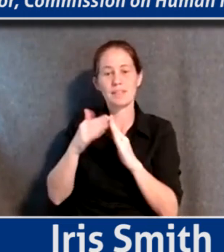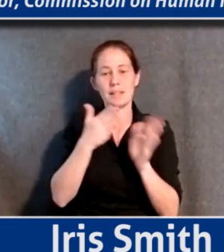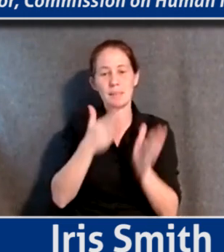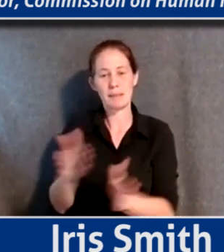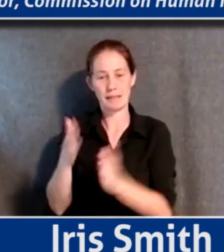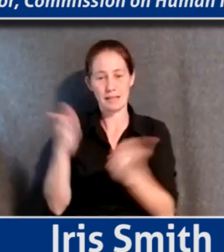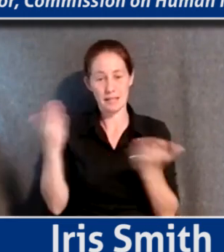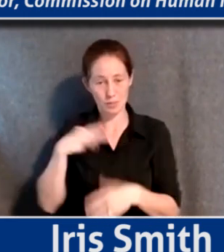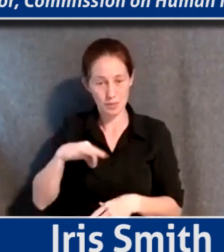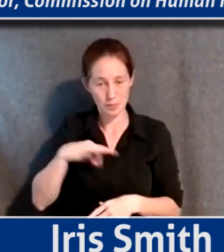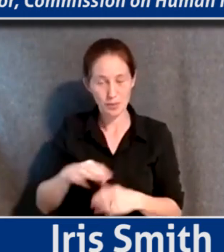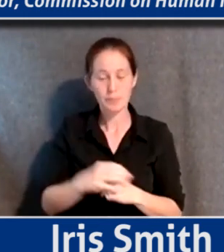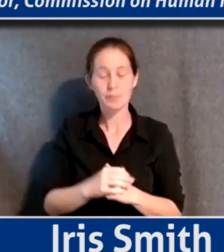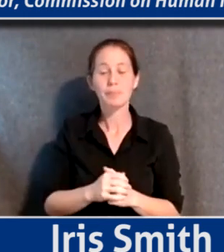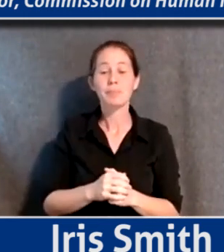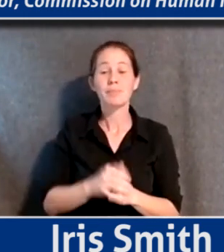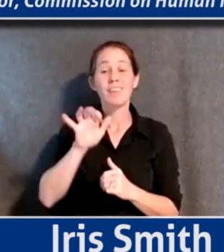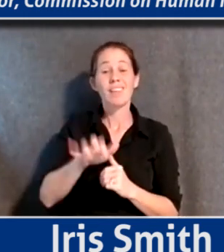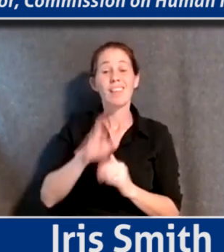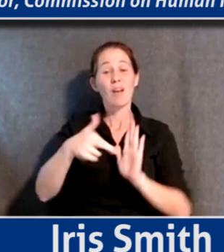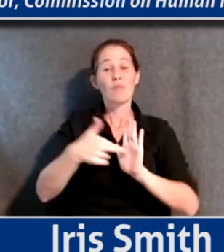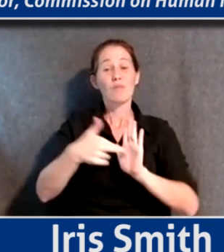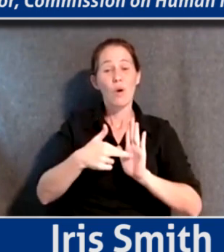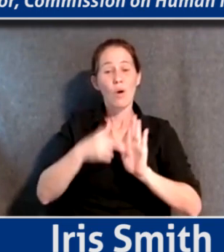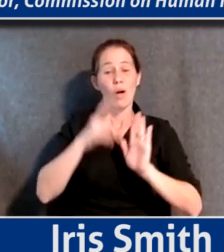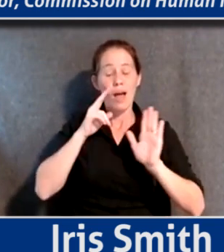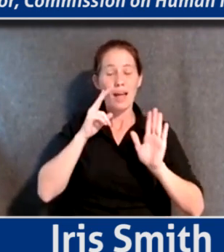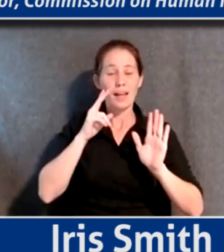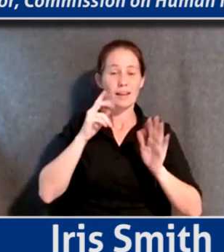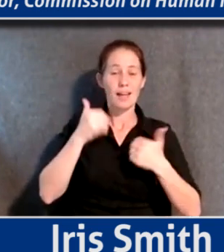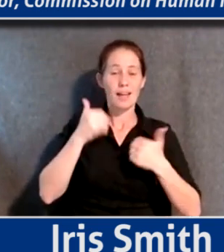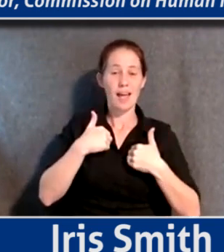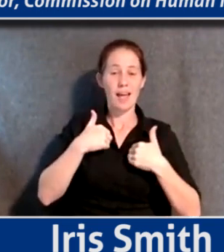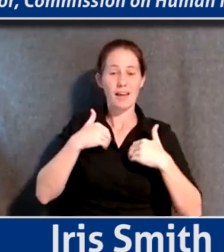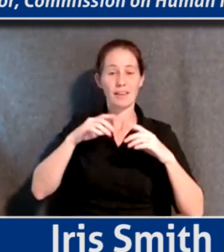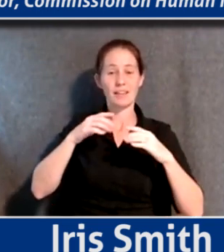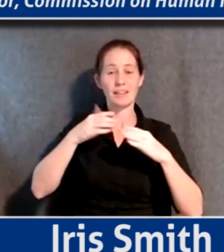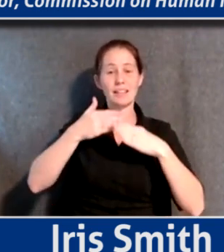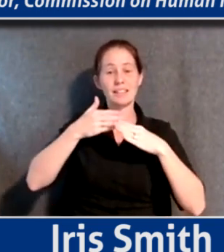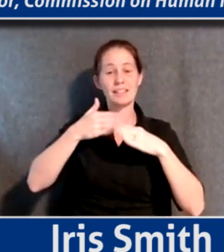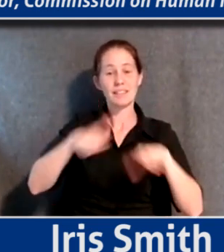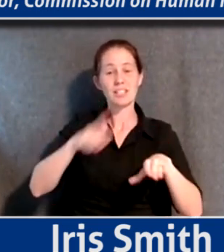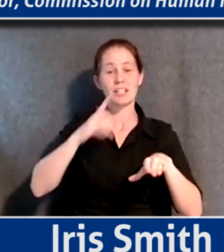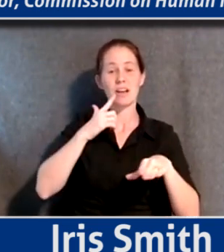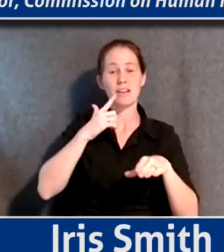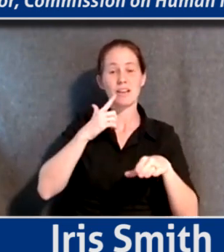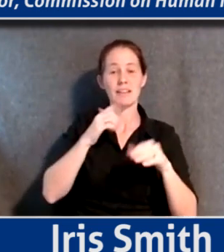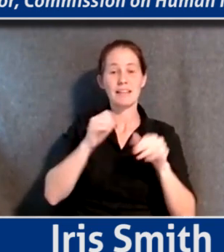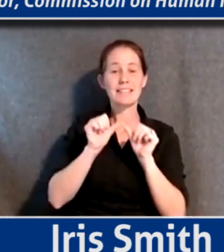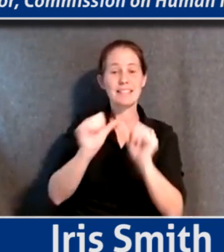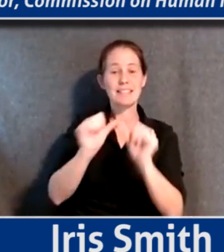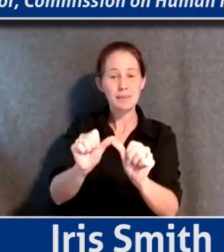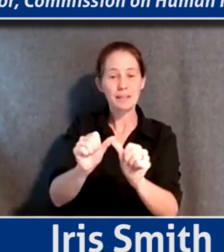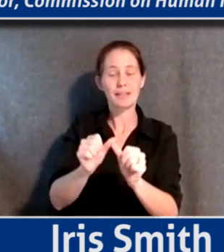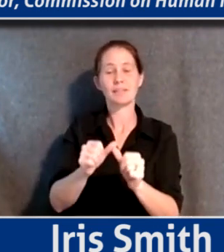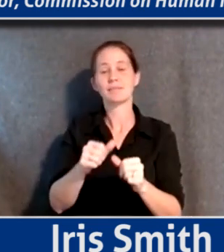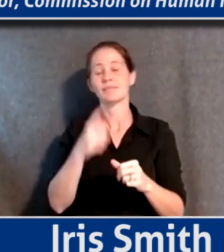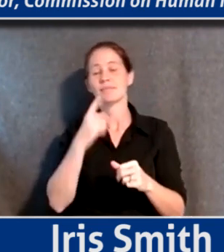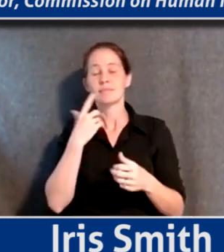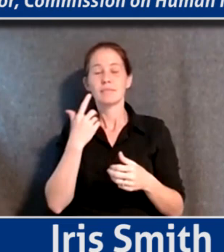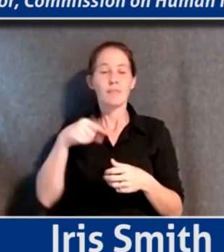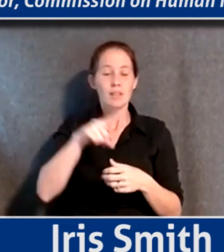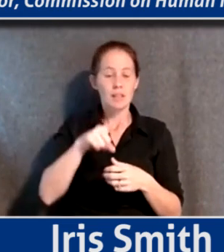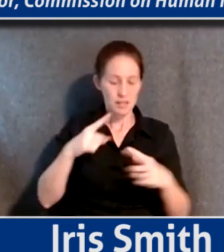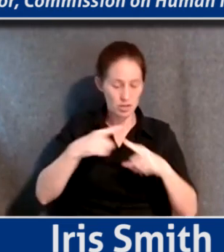city of Pittsburgh. In that role, I oversee the Division of Sustainability and Resilience, where we intersect these aspects of community